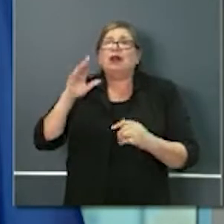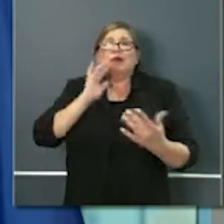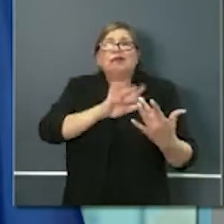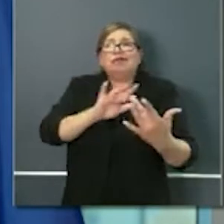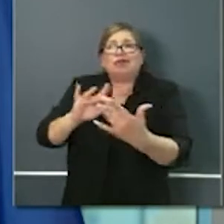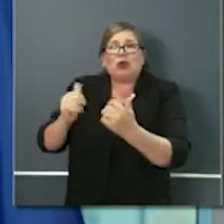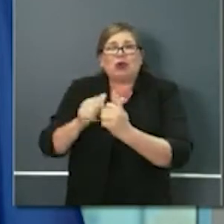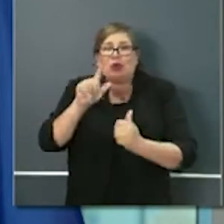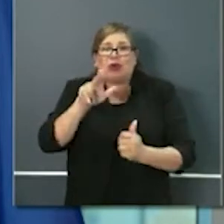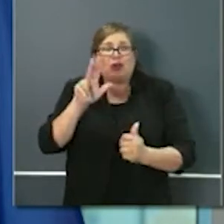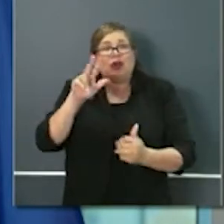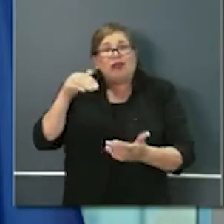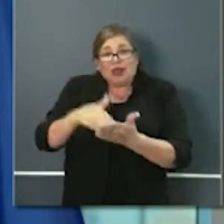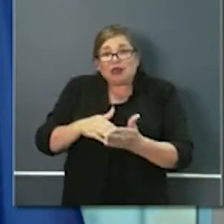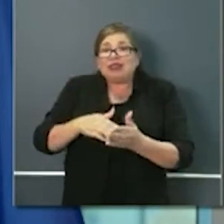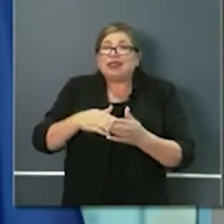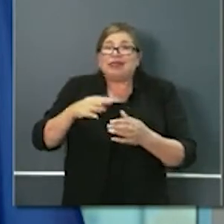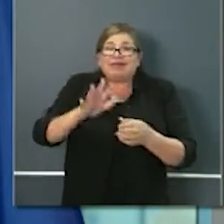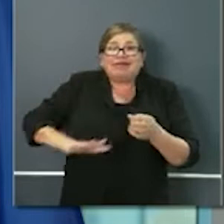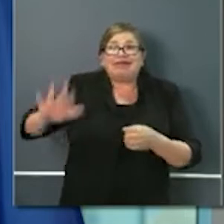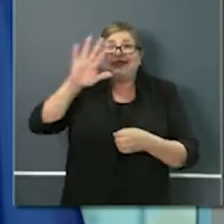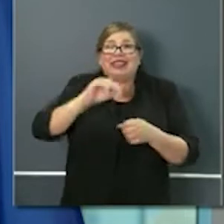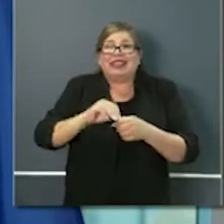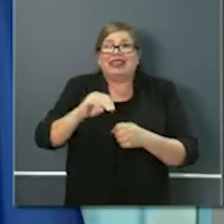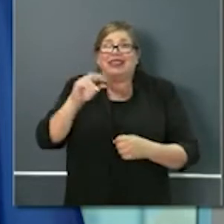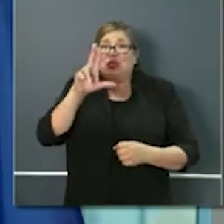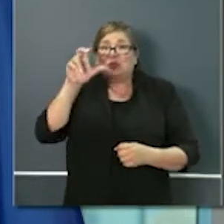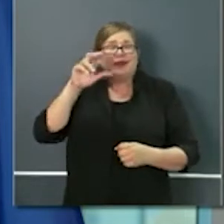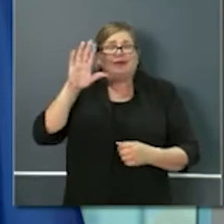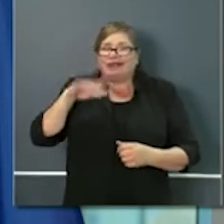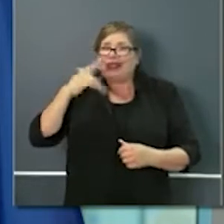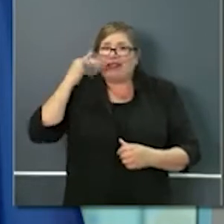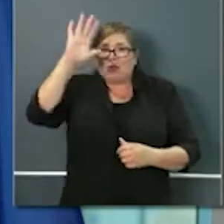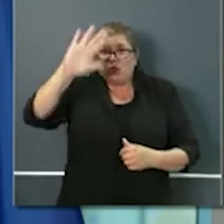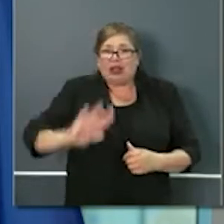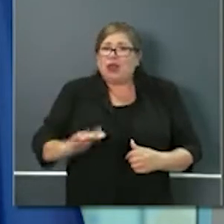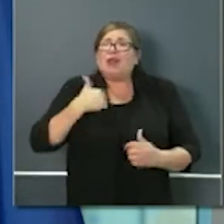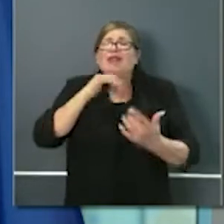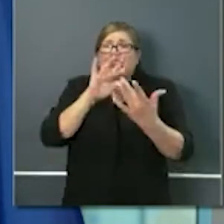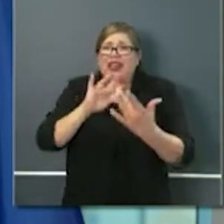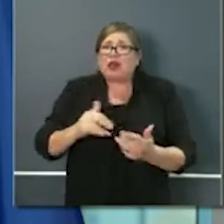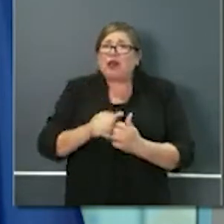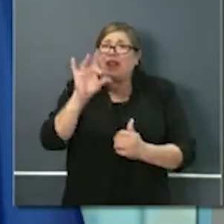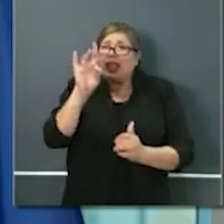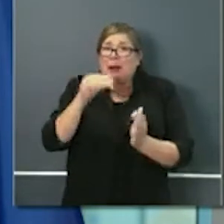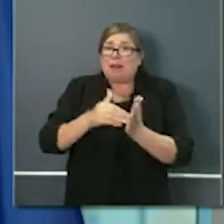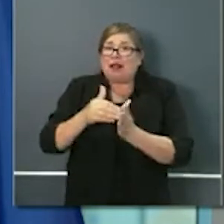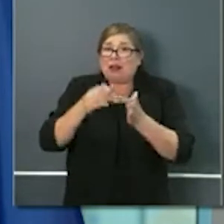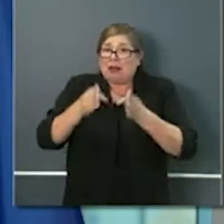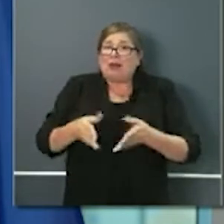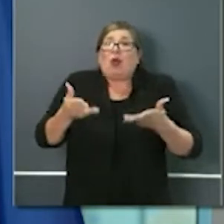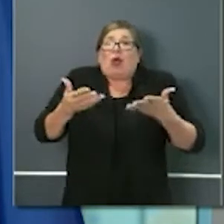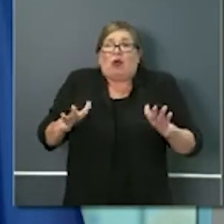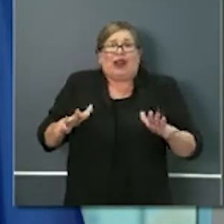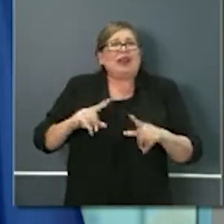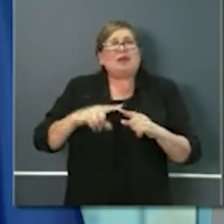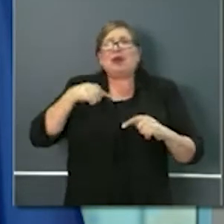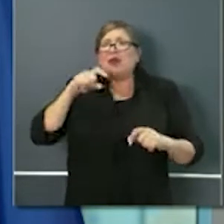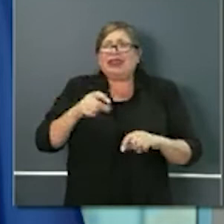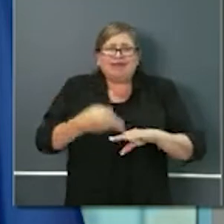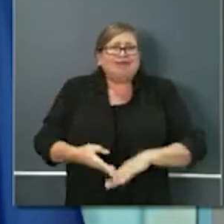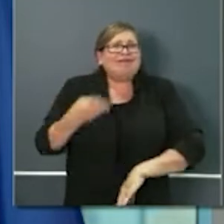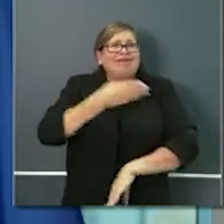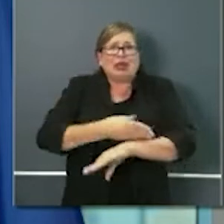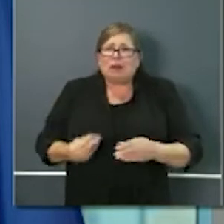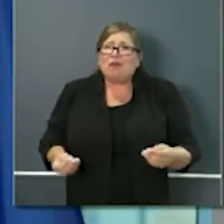already connected through that platform just shy of 8 million individuals but we have to go deeper and we have to do more and we have to